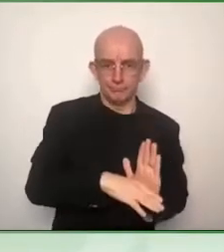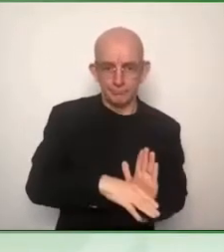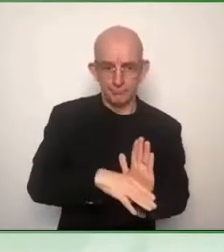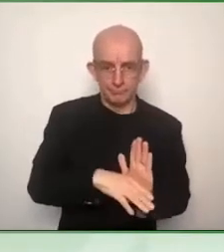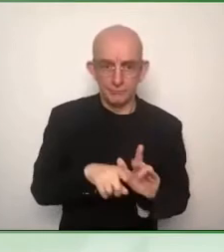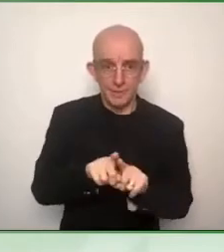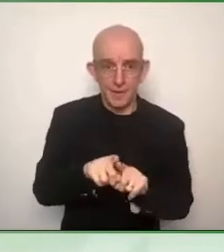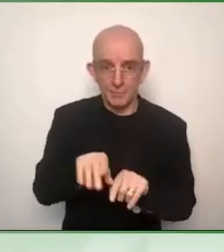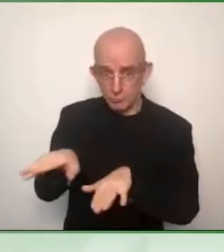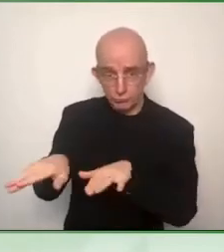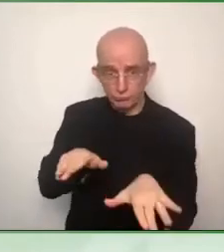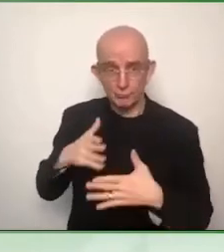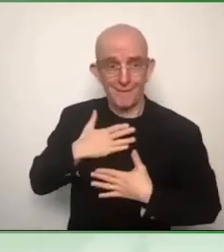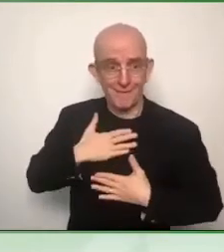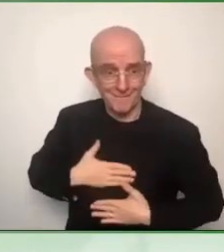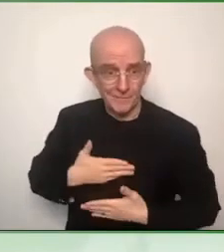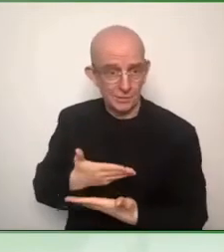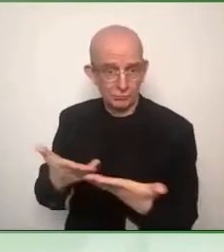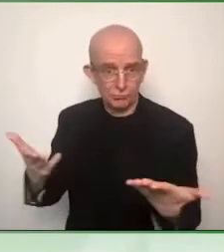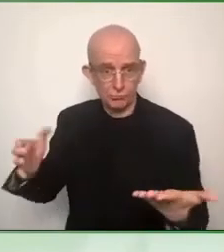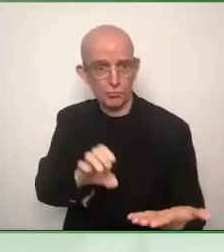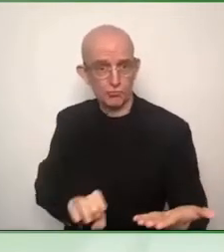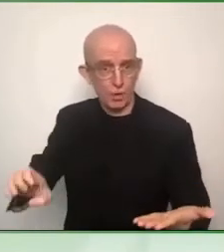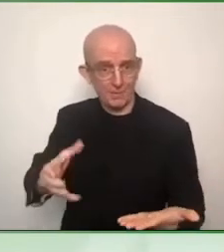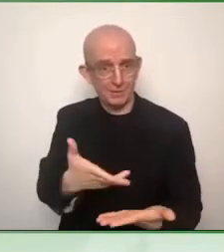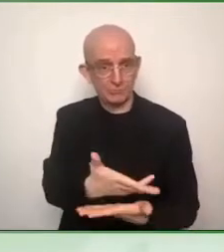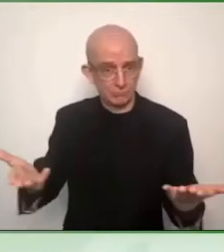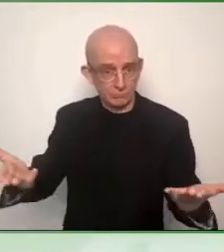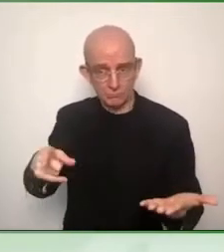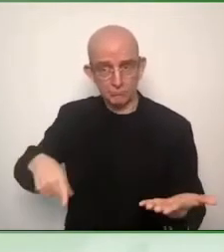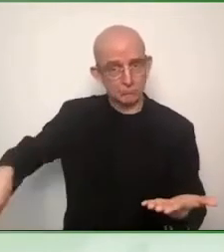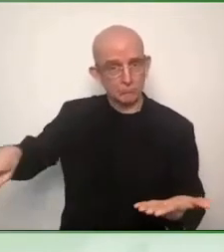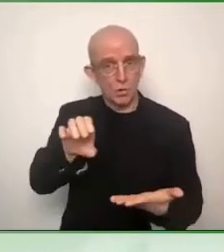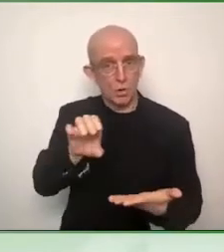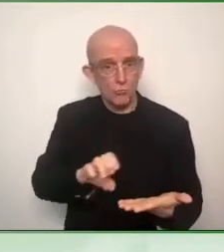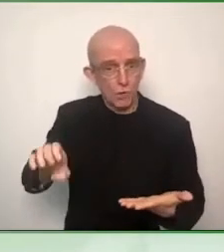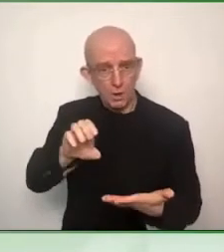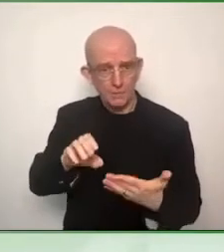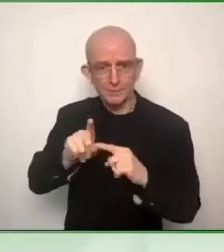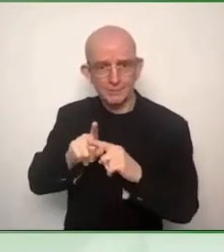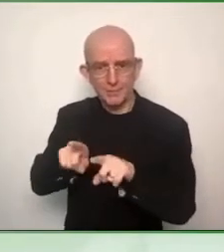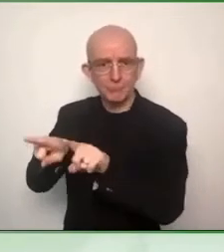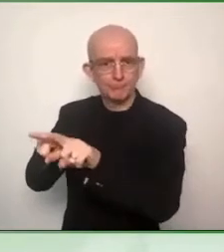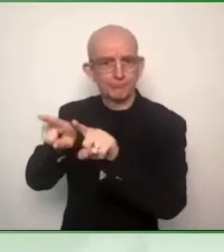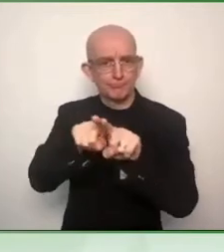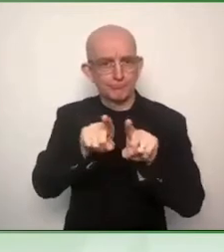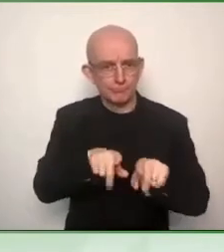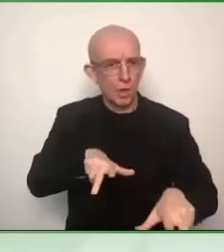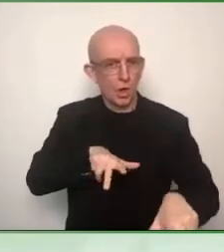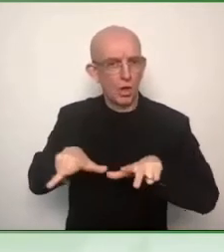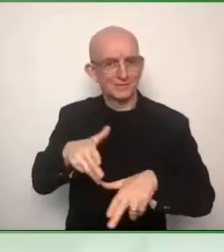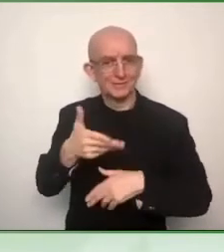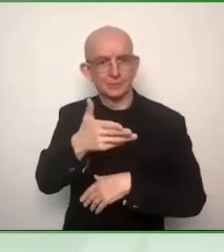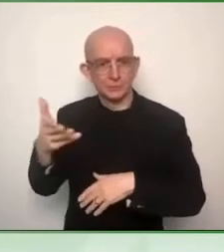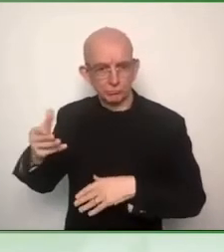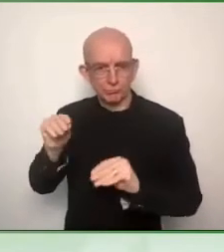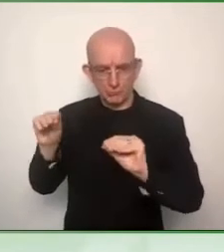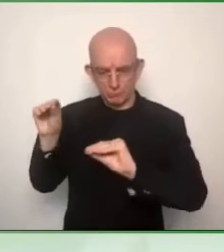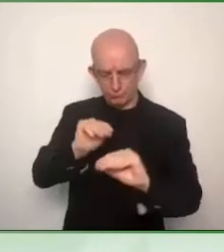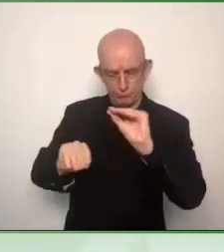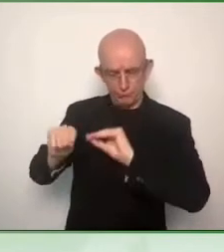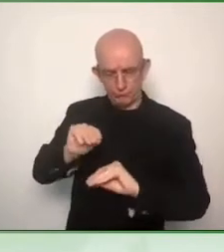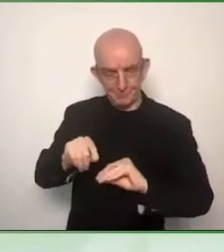not start from scratch because we have invested the last years into the